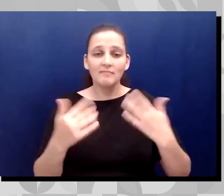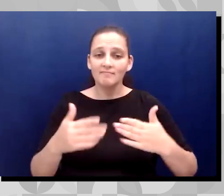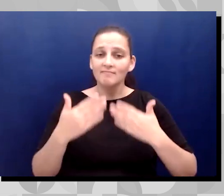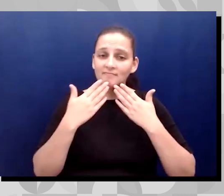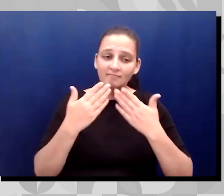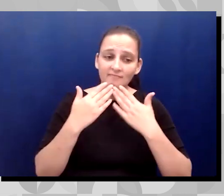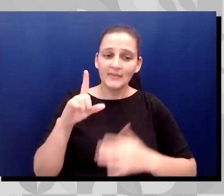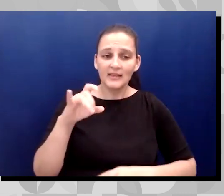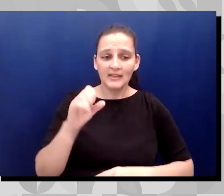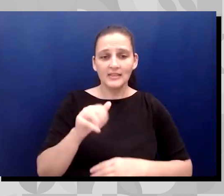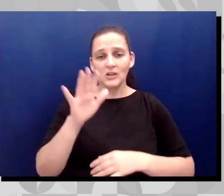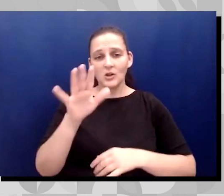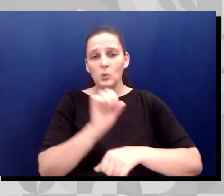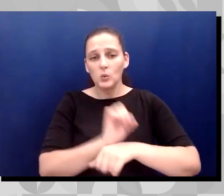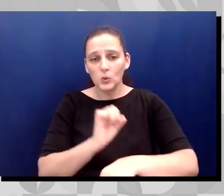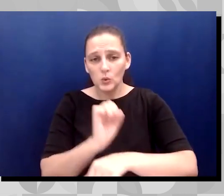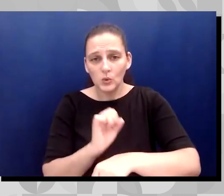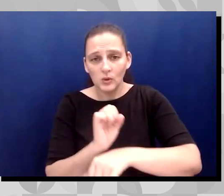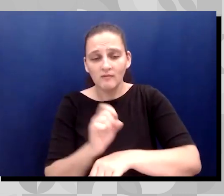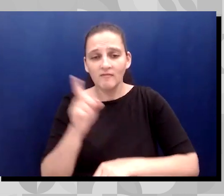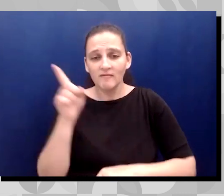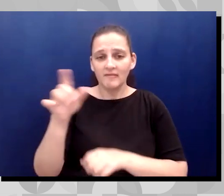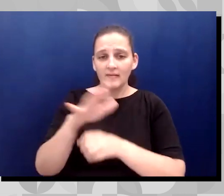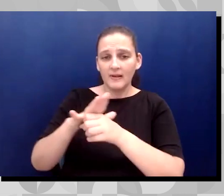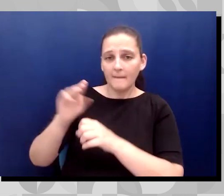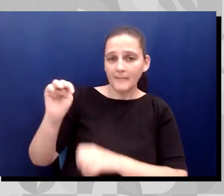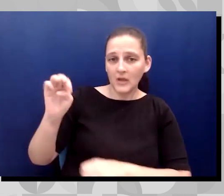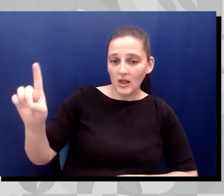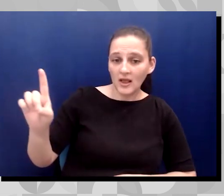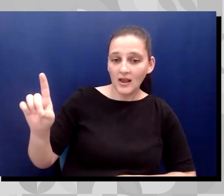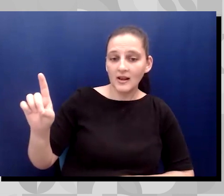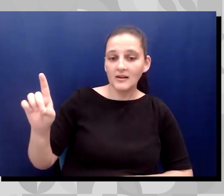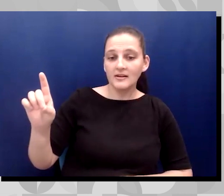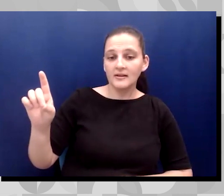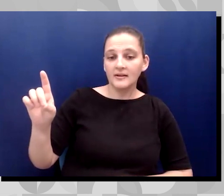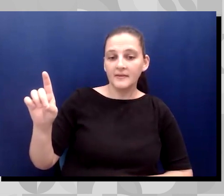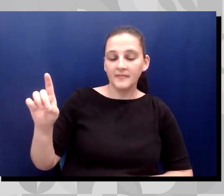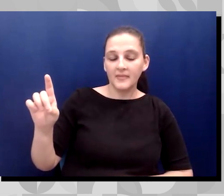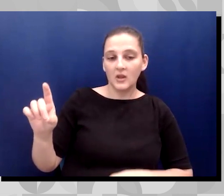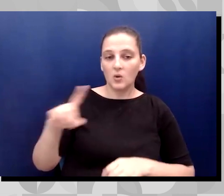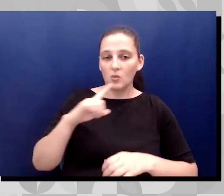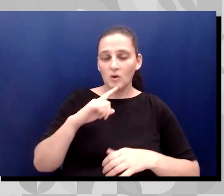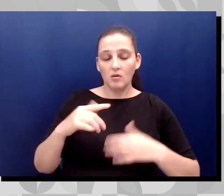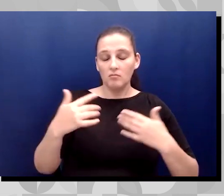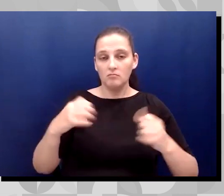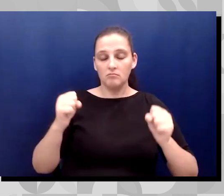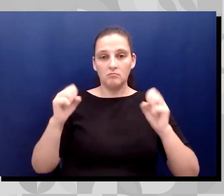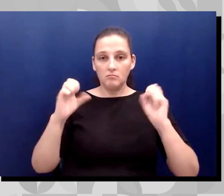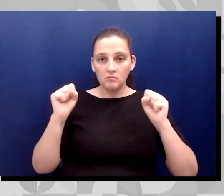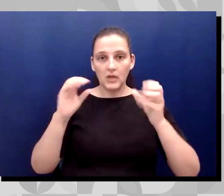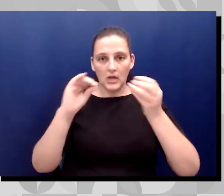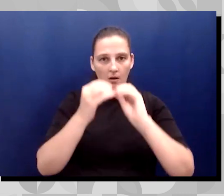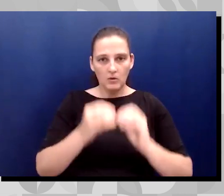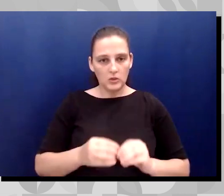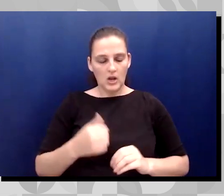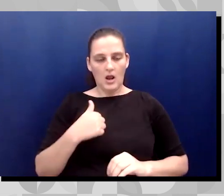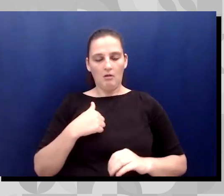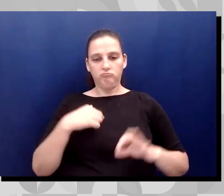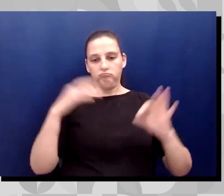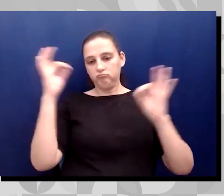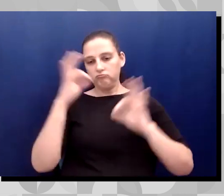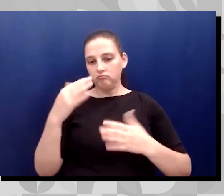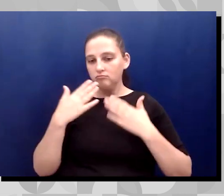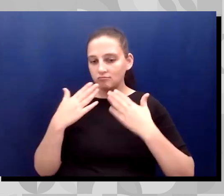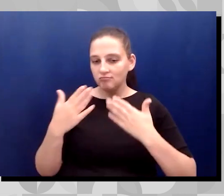there in Maryland and for bringing these wonderful and eye-opening statistics that I was not aware about. So thank you so much for bringing that and